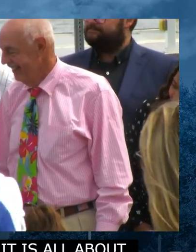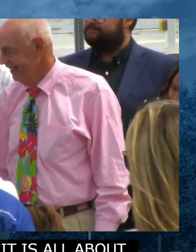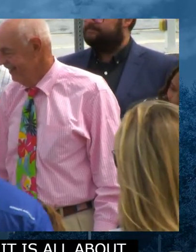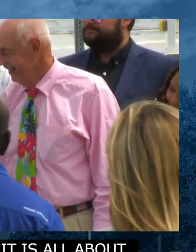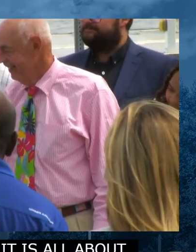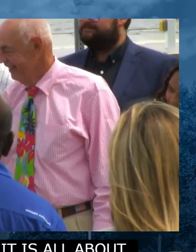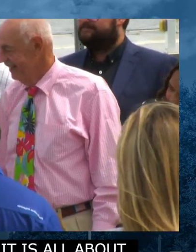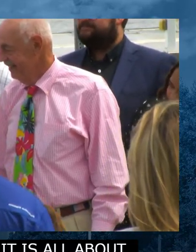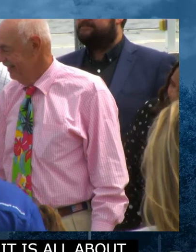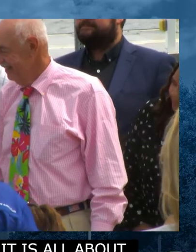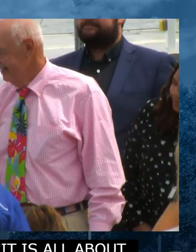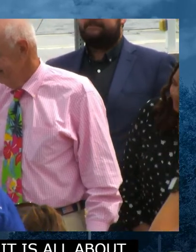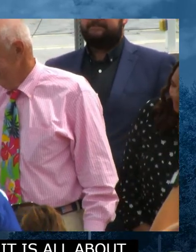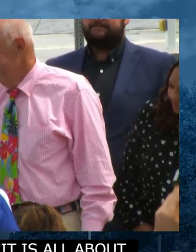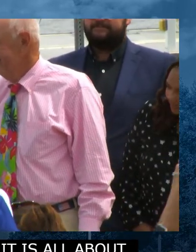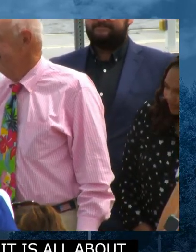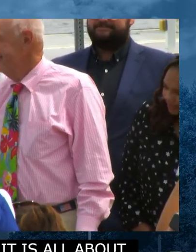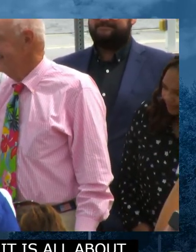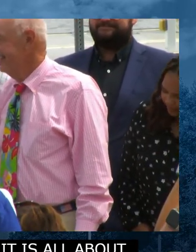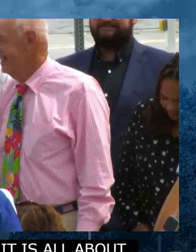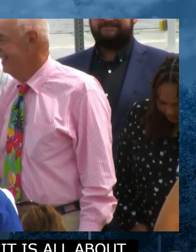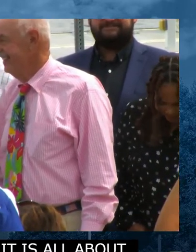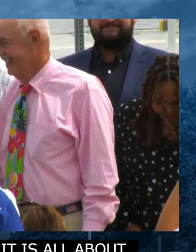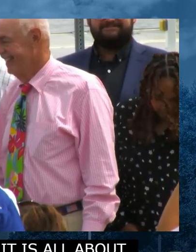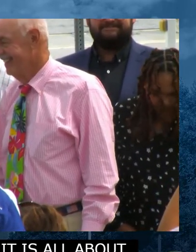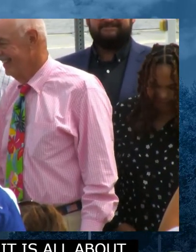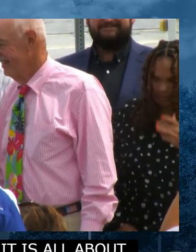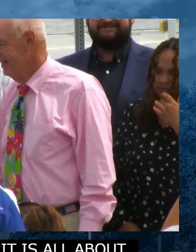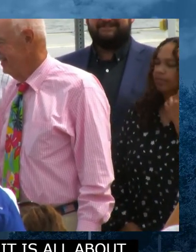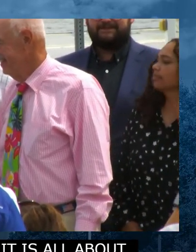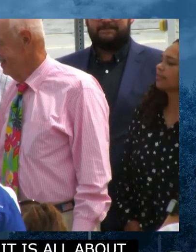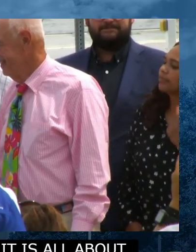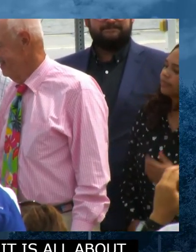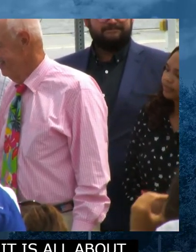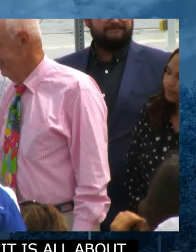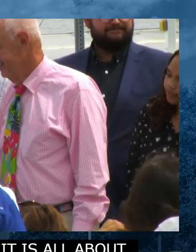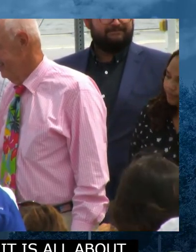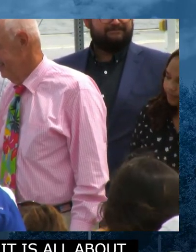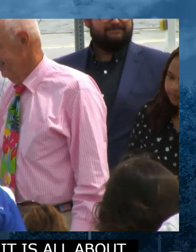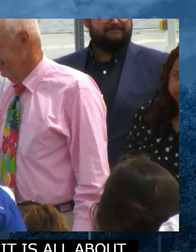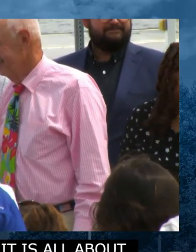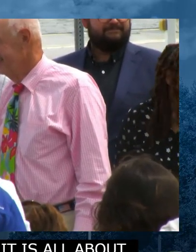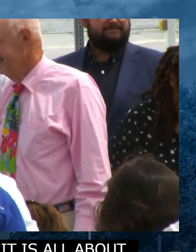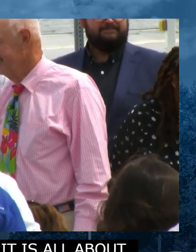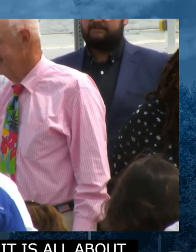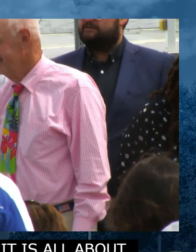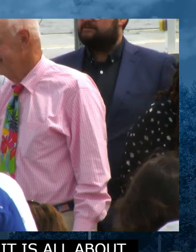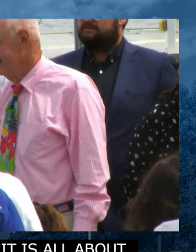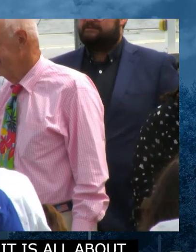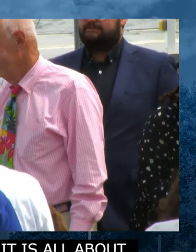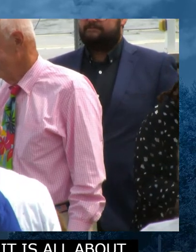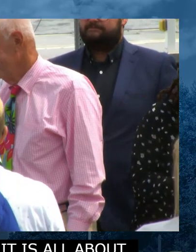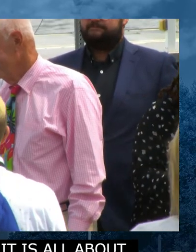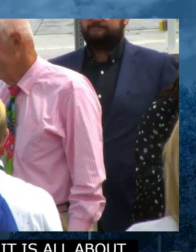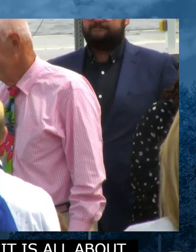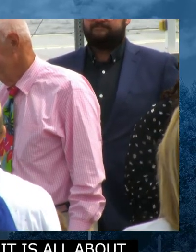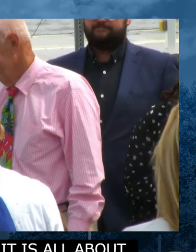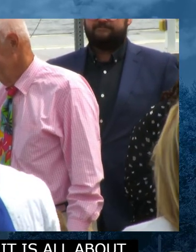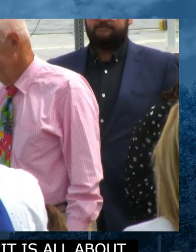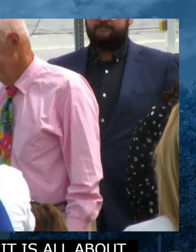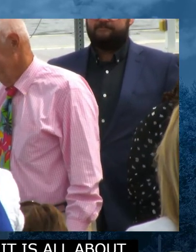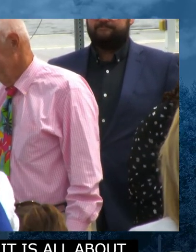It's a big deal. It's a big deal. It's a all of us. It's a big deal for the people that are to the community. But if you're not,